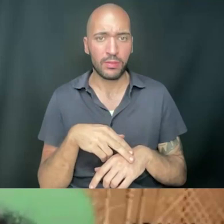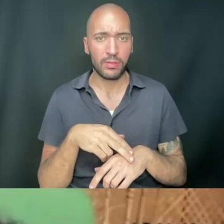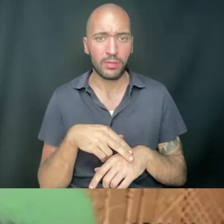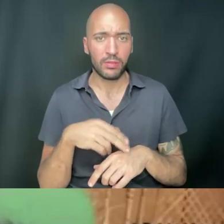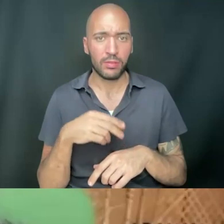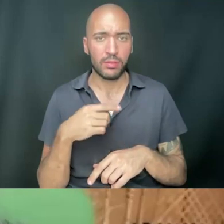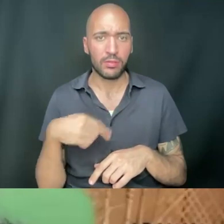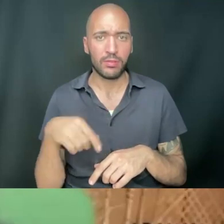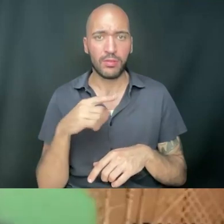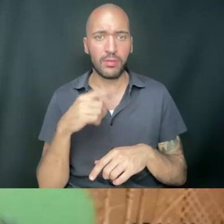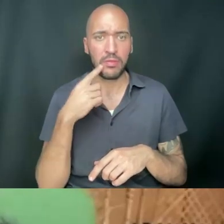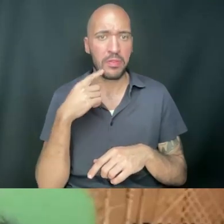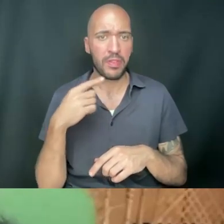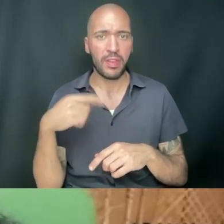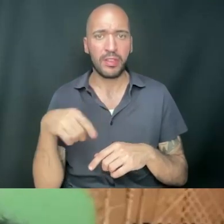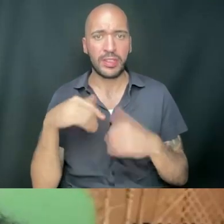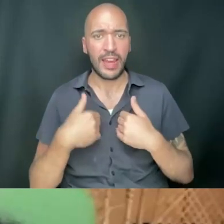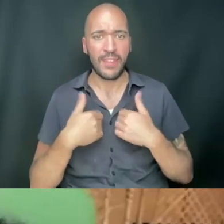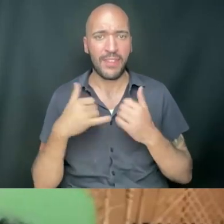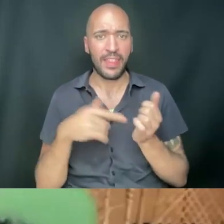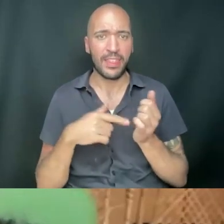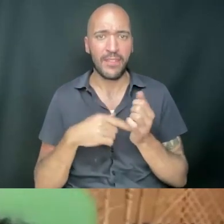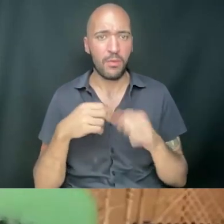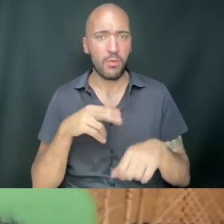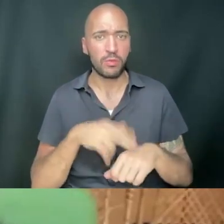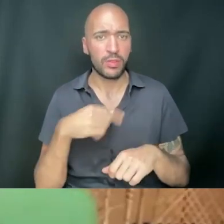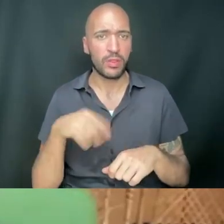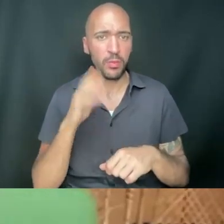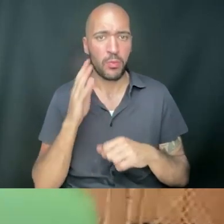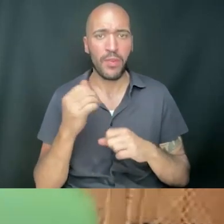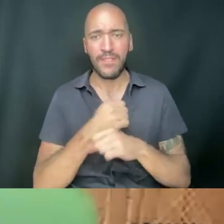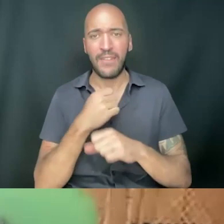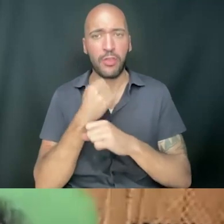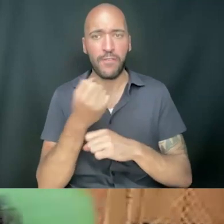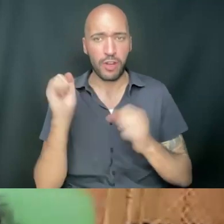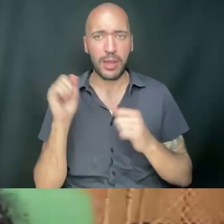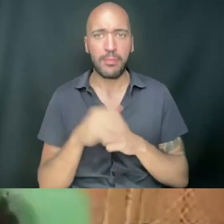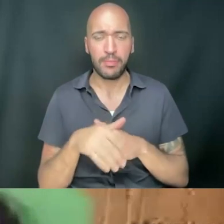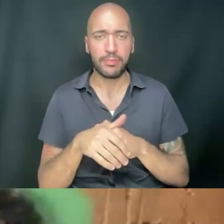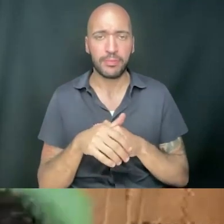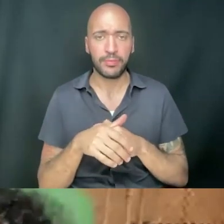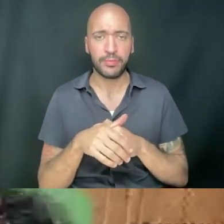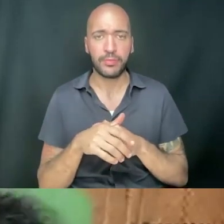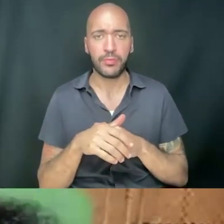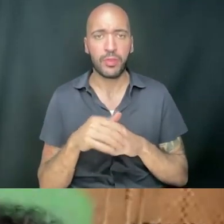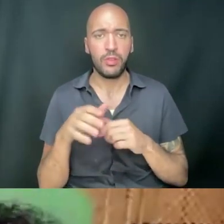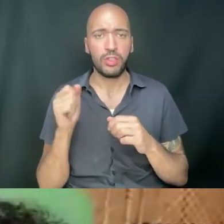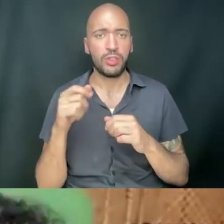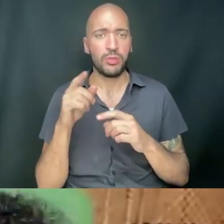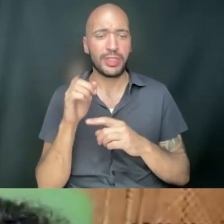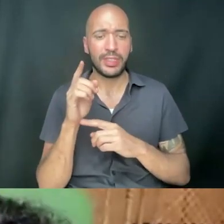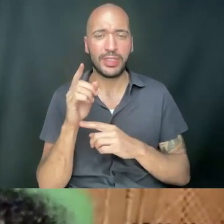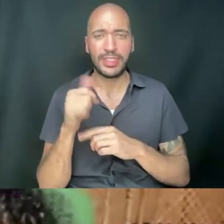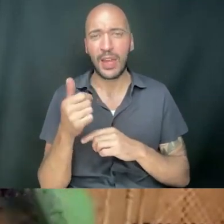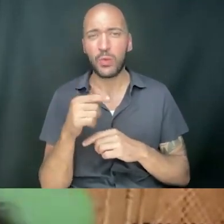of course, they're tired of living like this. Of course, they're, you know, they're going to, they're going to, you know, fight for their freedom. And all it took was like a 10, 15